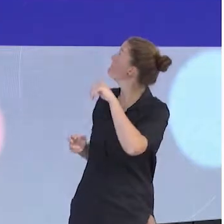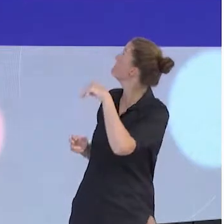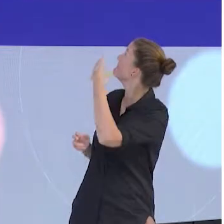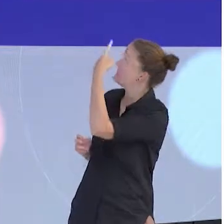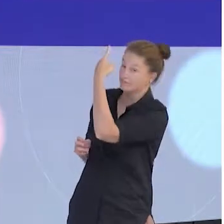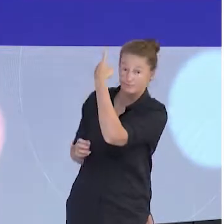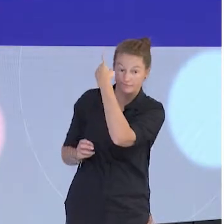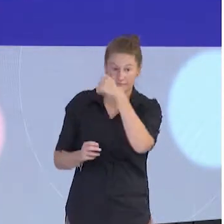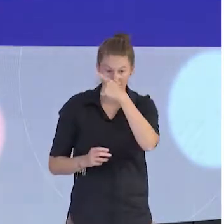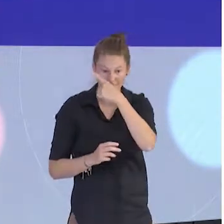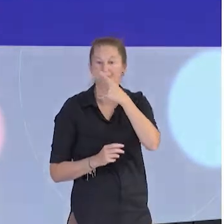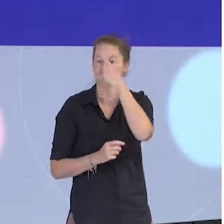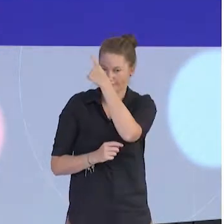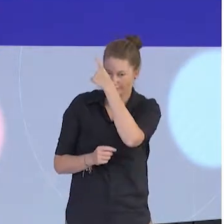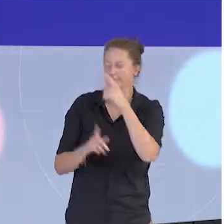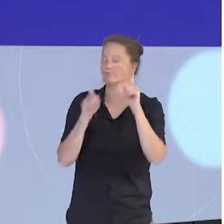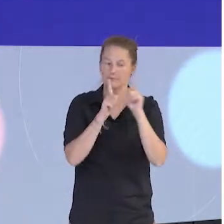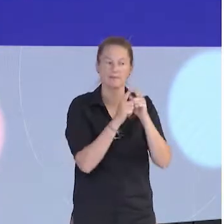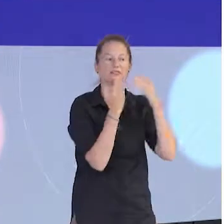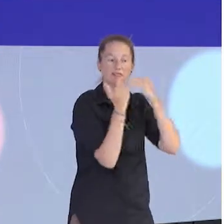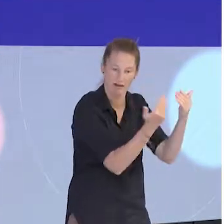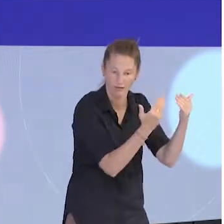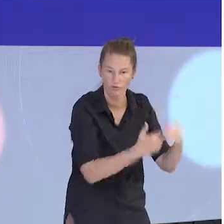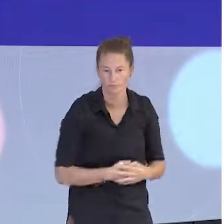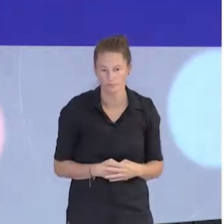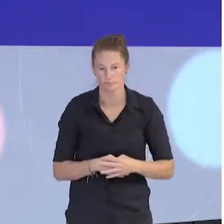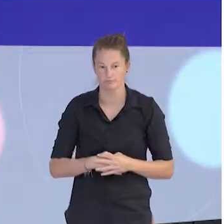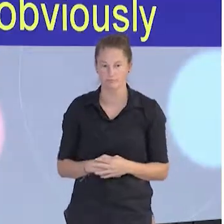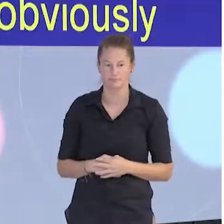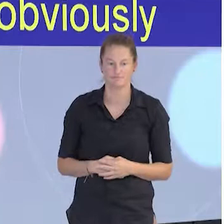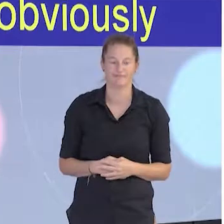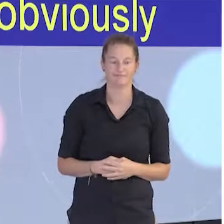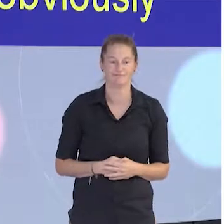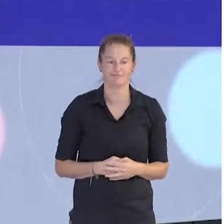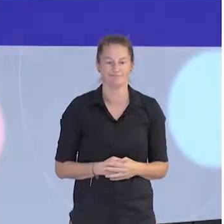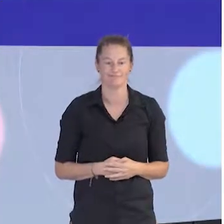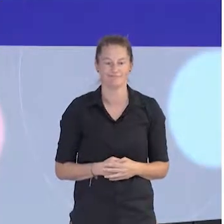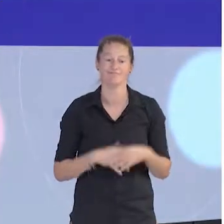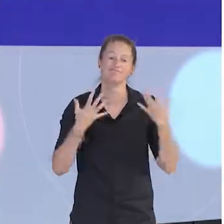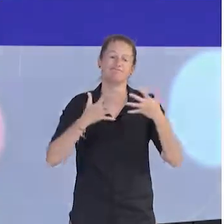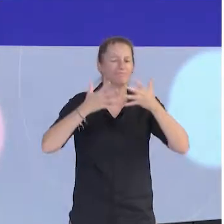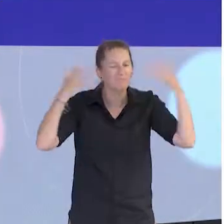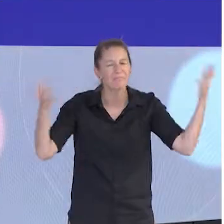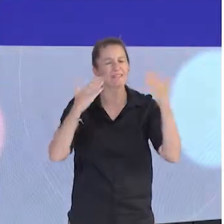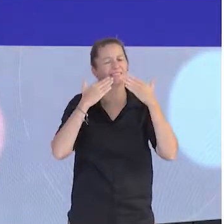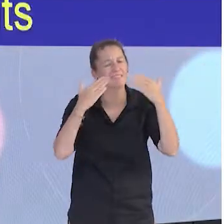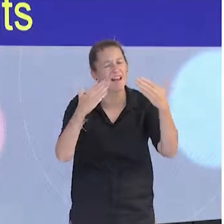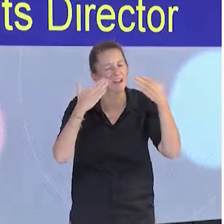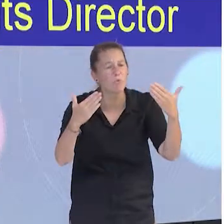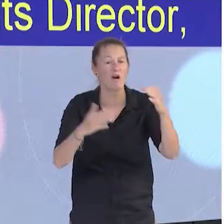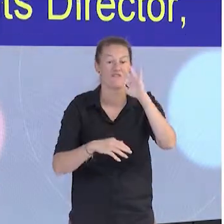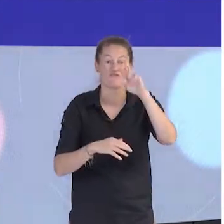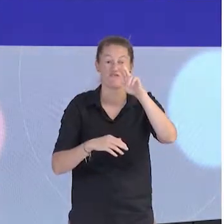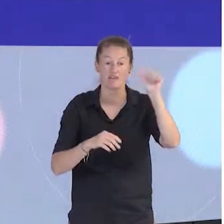The biggest thanks go, obviously, to the FRA staff and its director, Michael, you have done